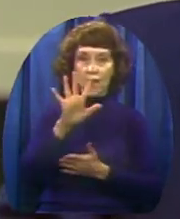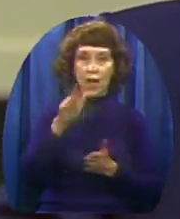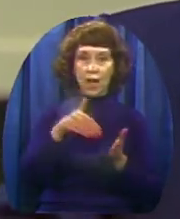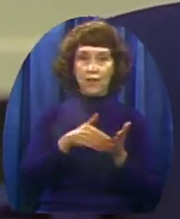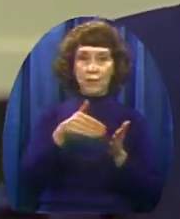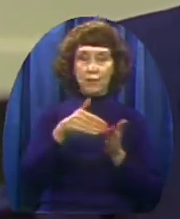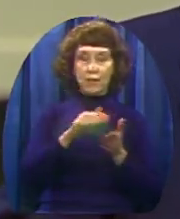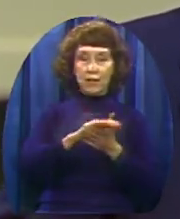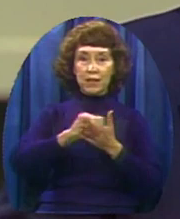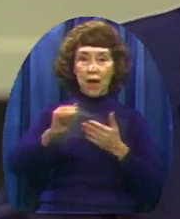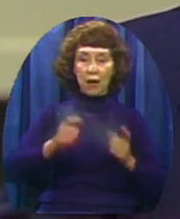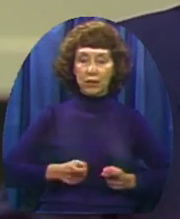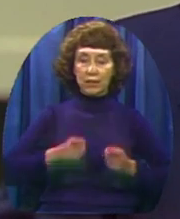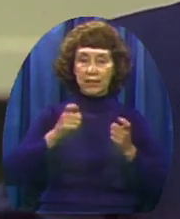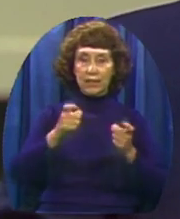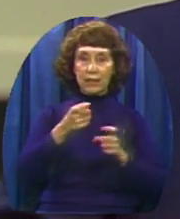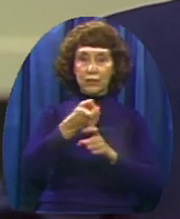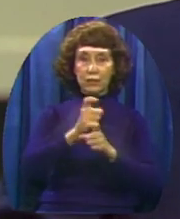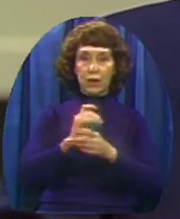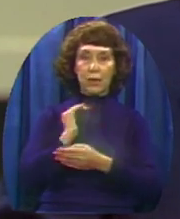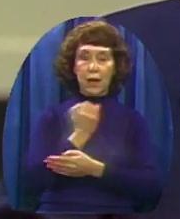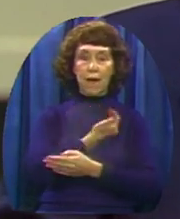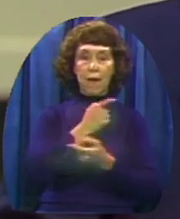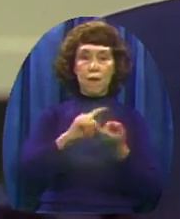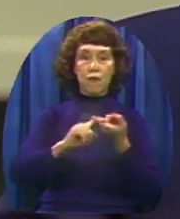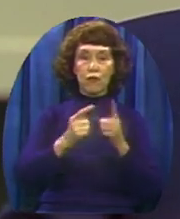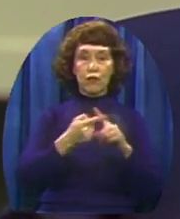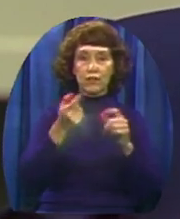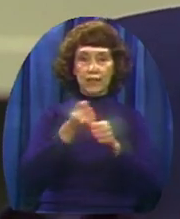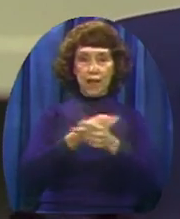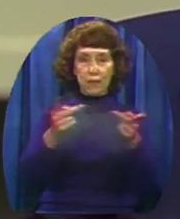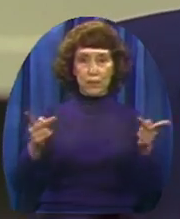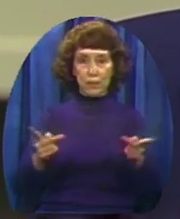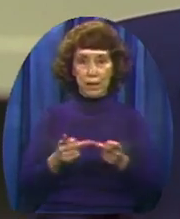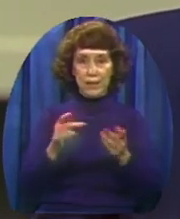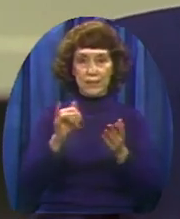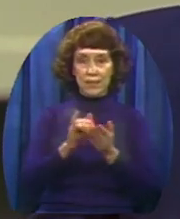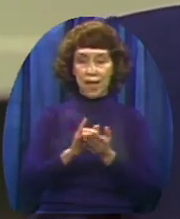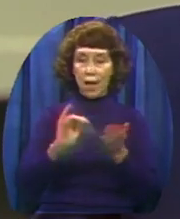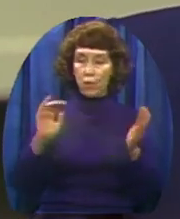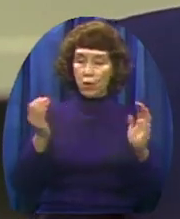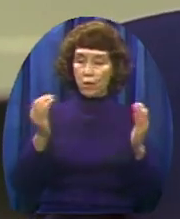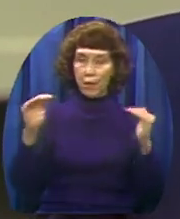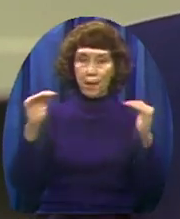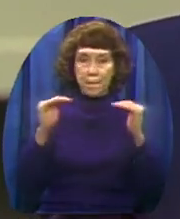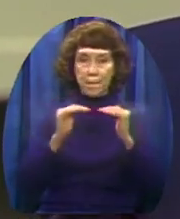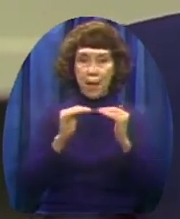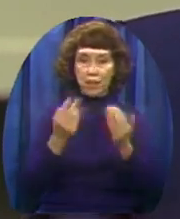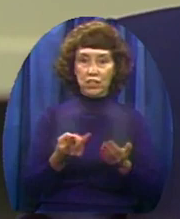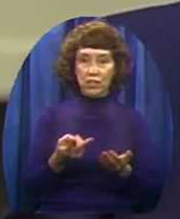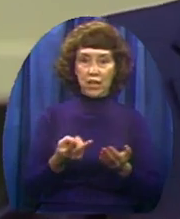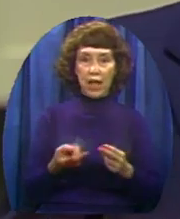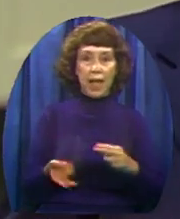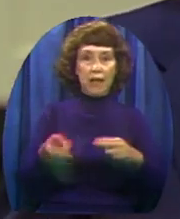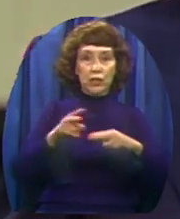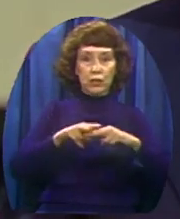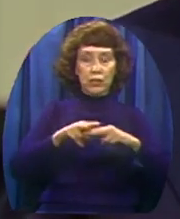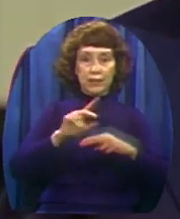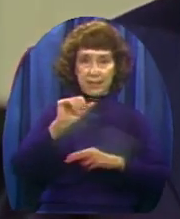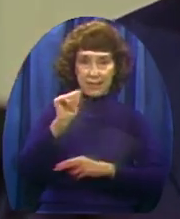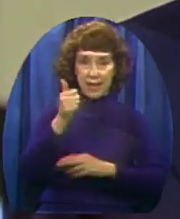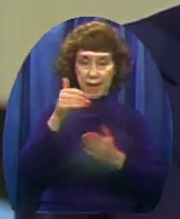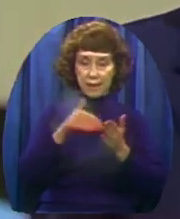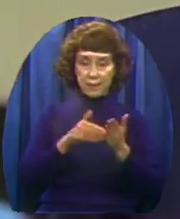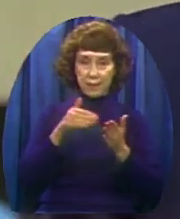in gifts from our friends everywhere, which will be matched and doubled, meaning $10 million, which will enable